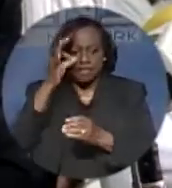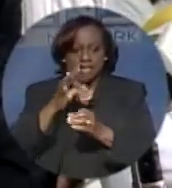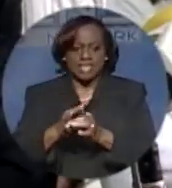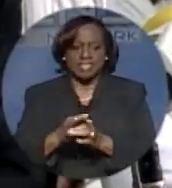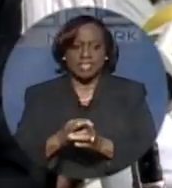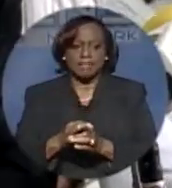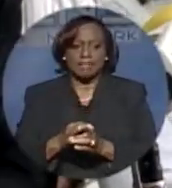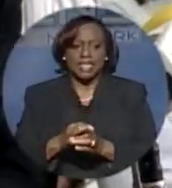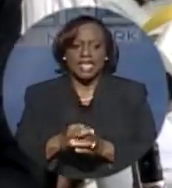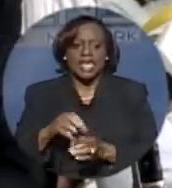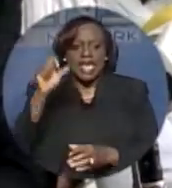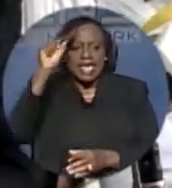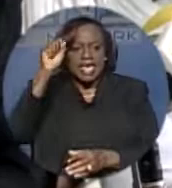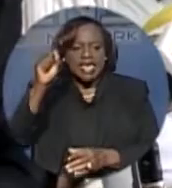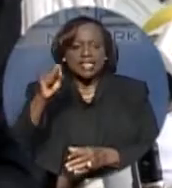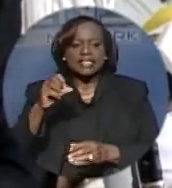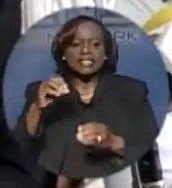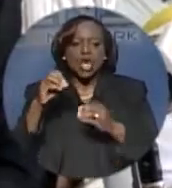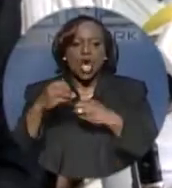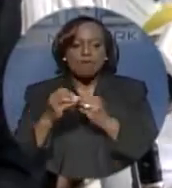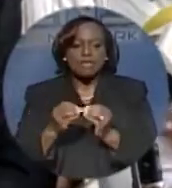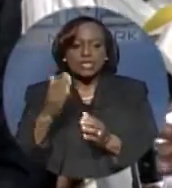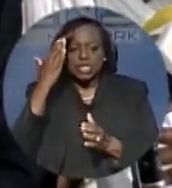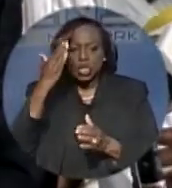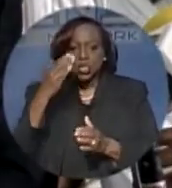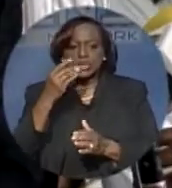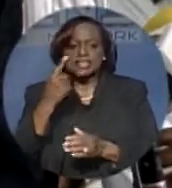office knows what the issues are, have known from that time.